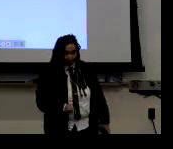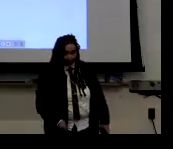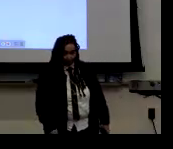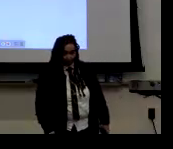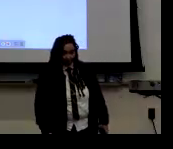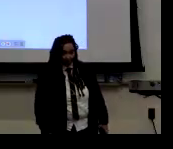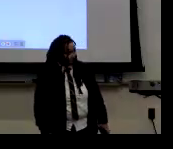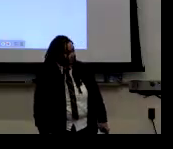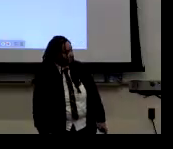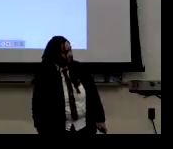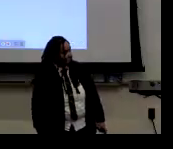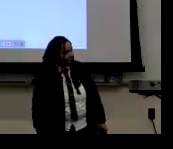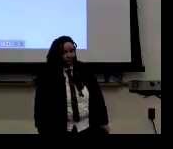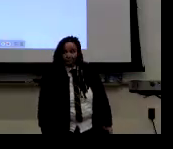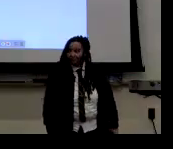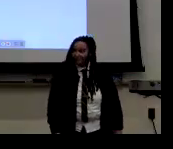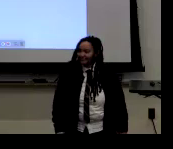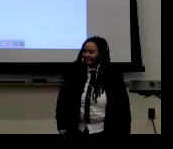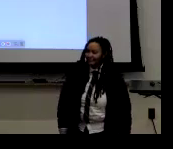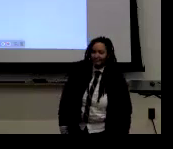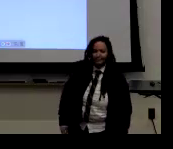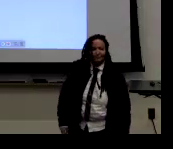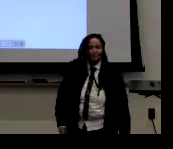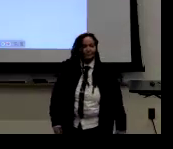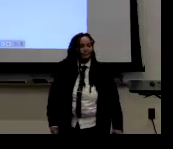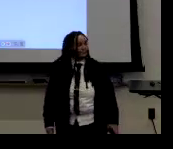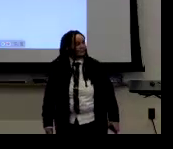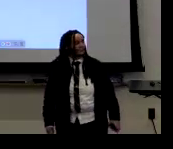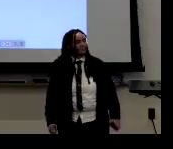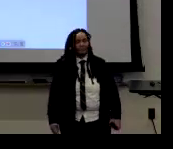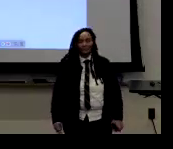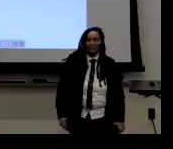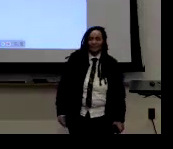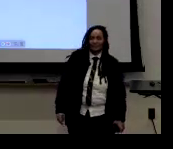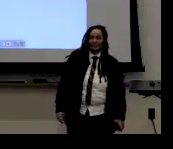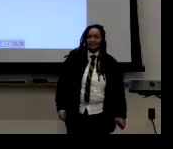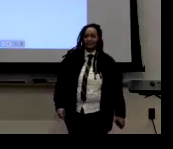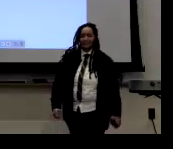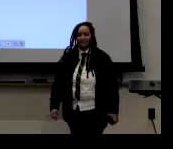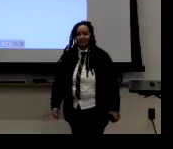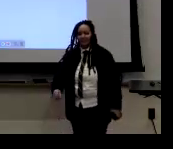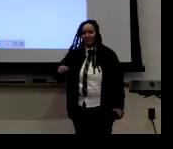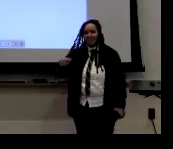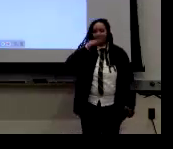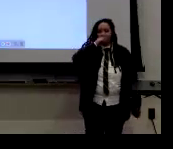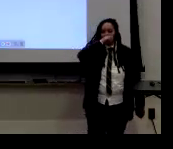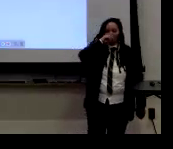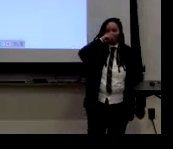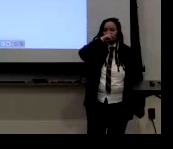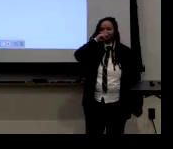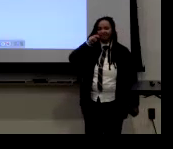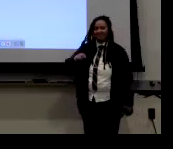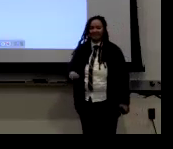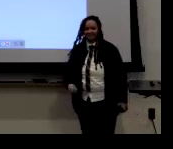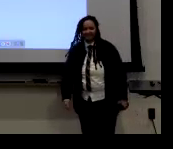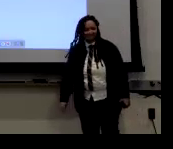If there are questions in the room, I can have someone hand out